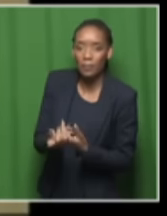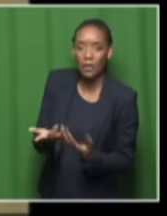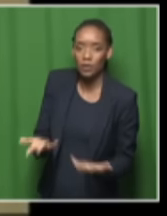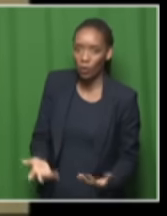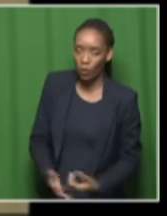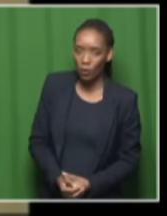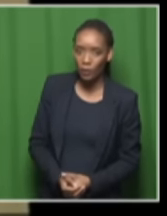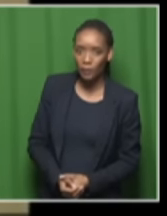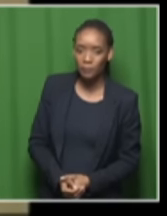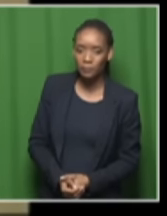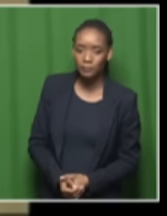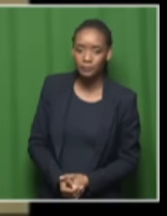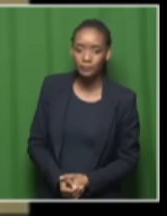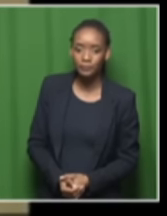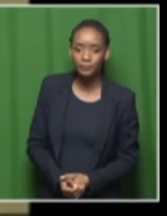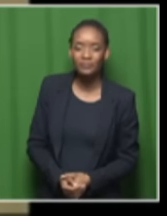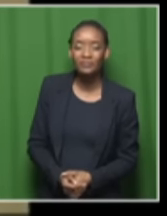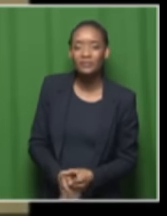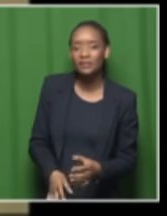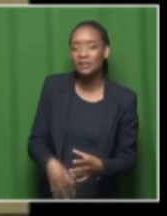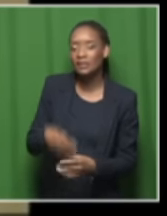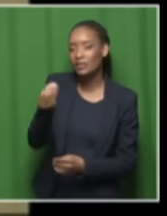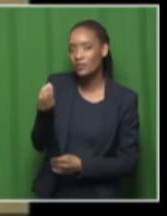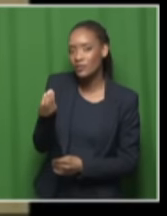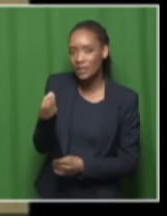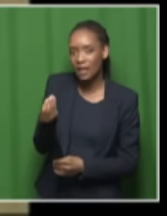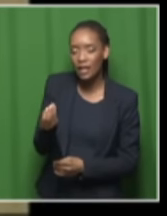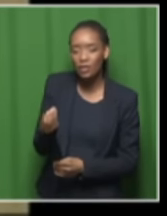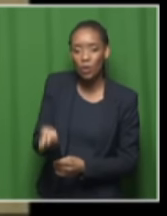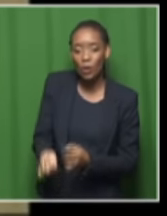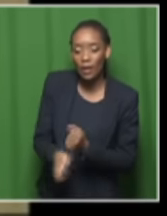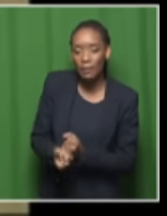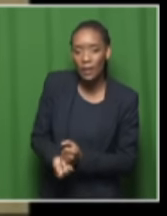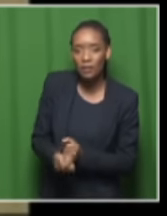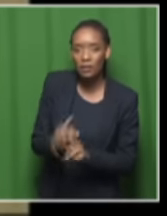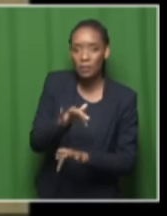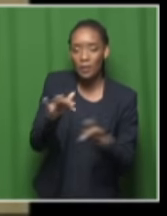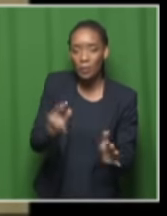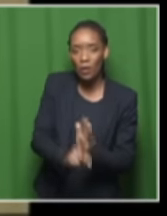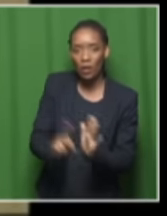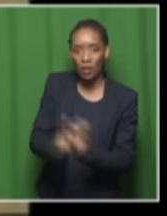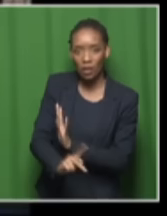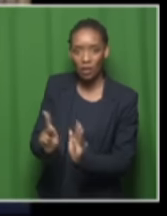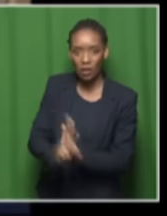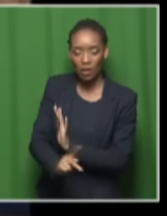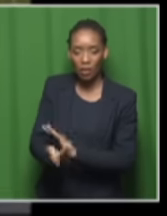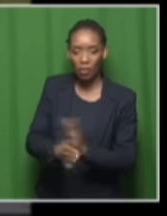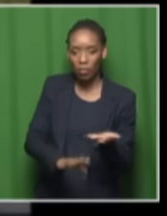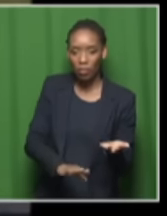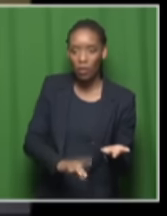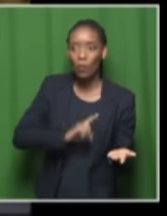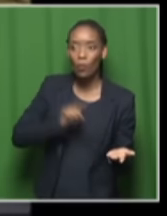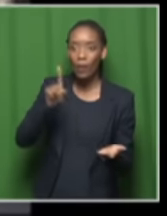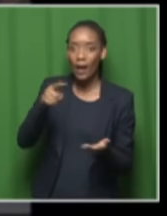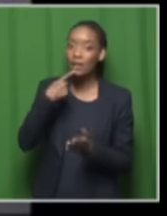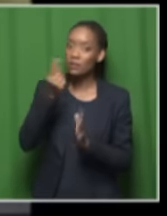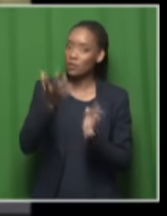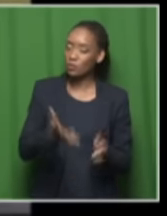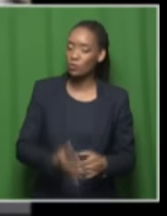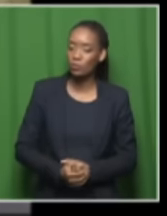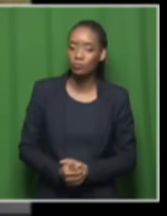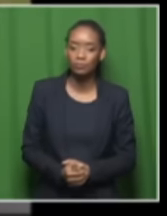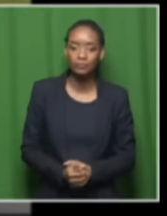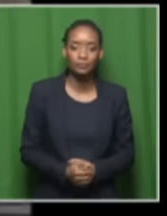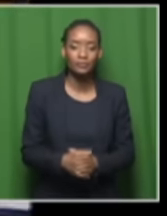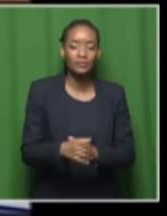resulted i mean the killing of people resulted from these direct instructions this was at the height of the